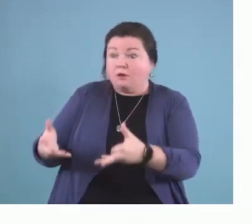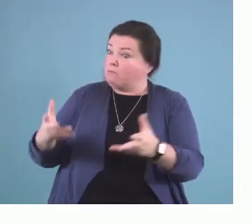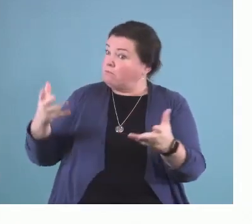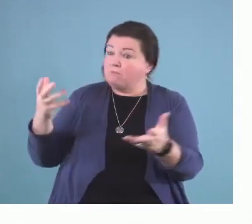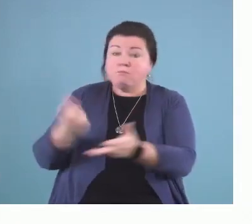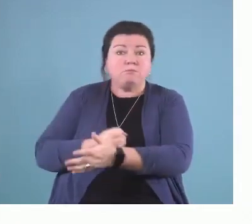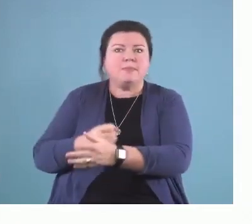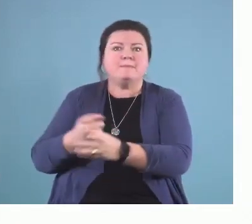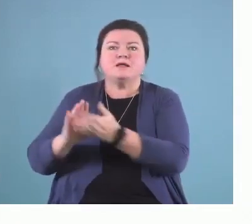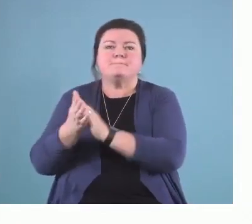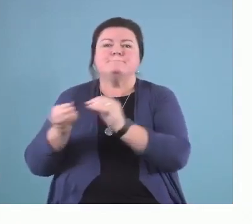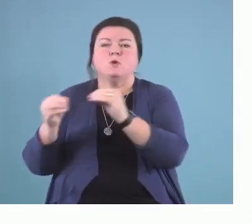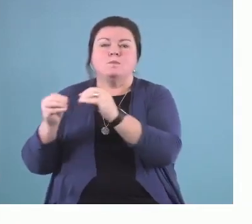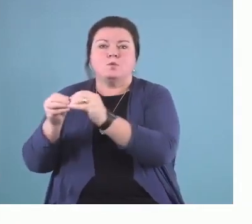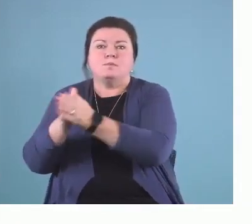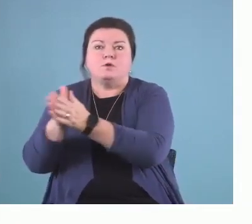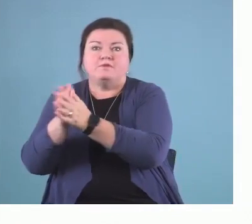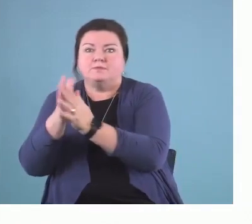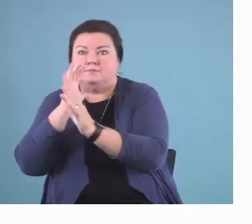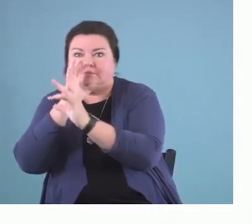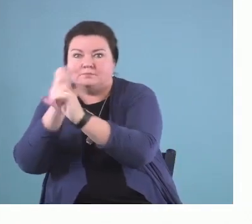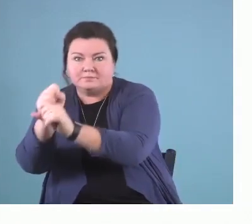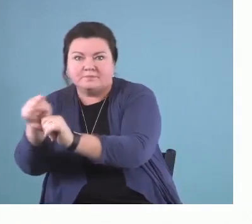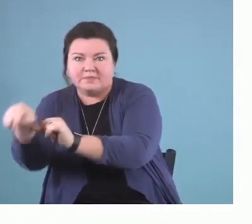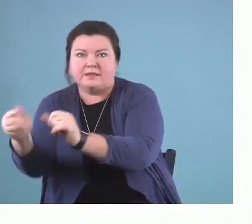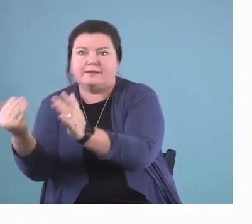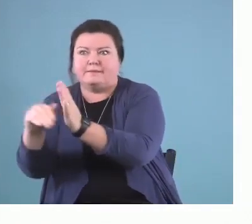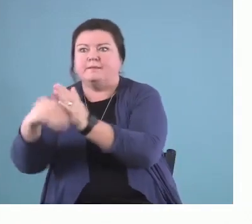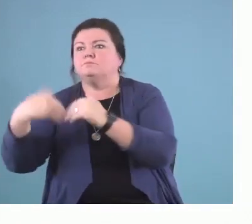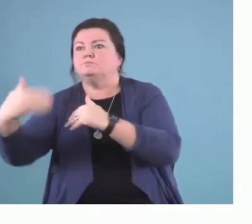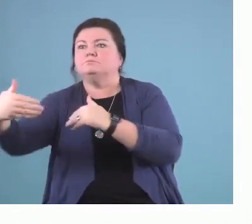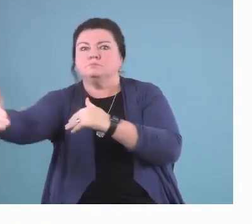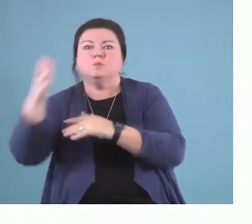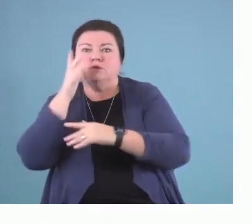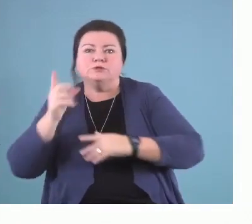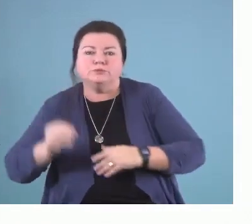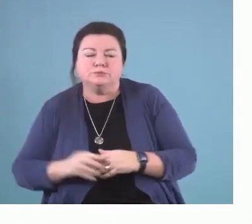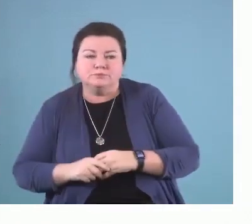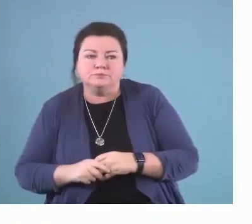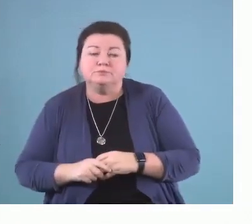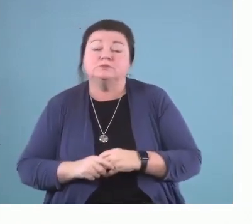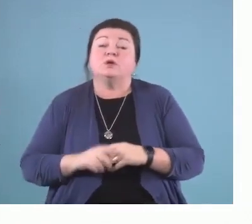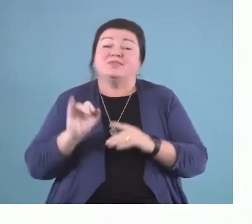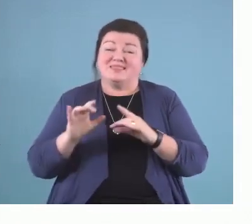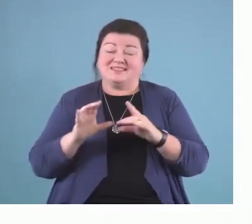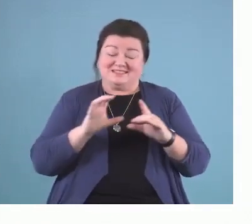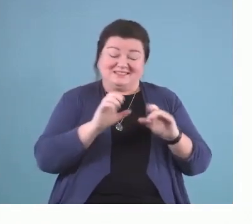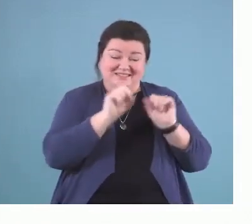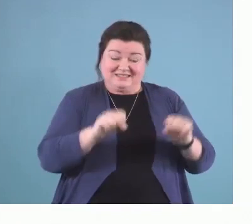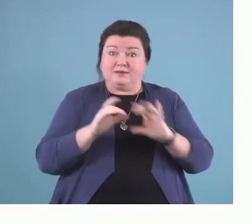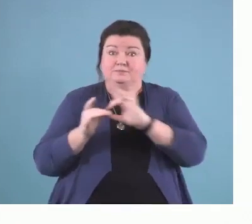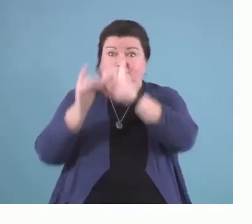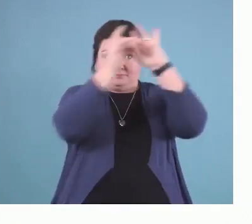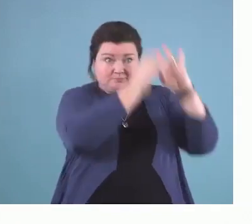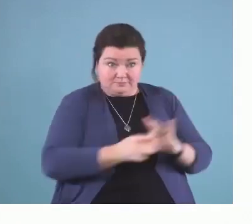more motivated to do it over time. So, this is a system that all works together and it's a system that works from